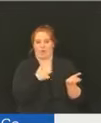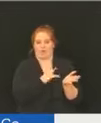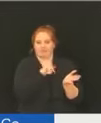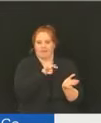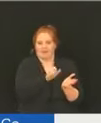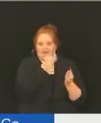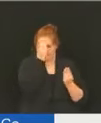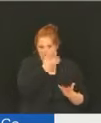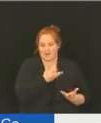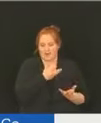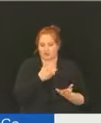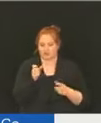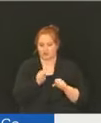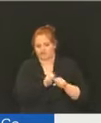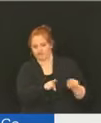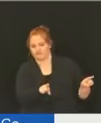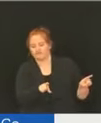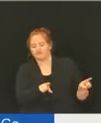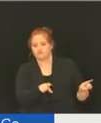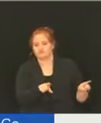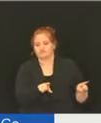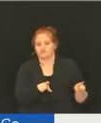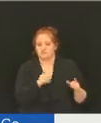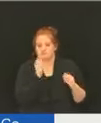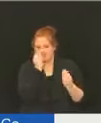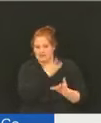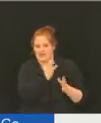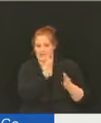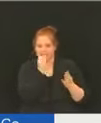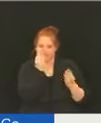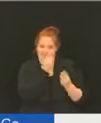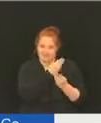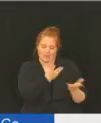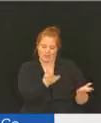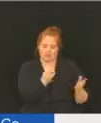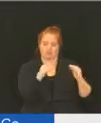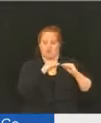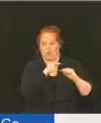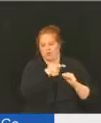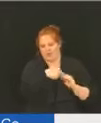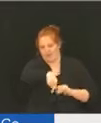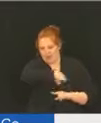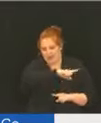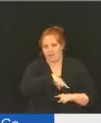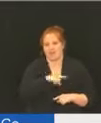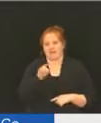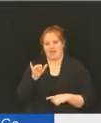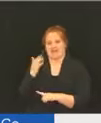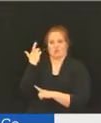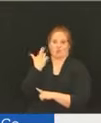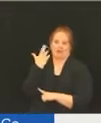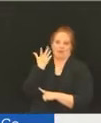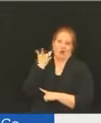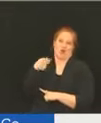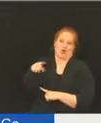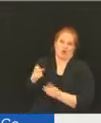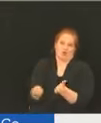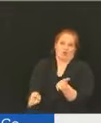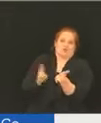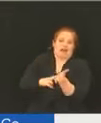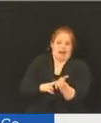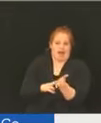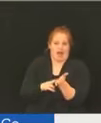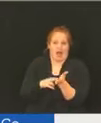that have completed our survey, pushing information to them. Another reason why you should go and complete the survey if you